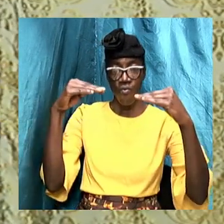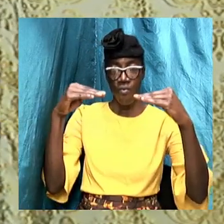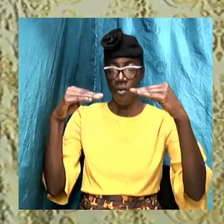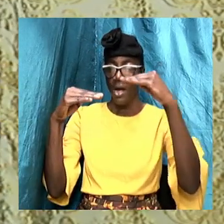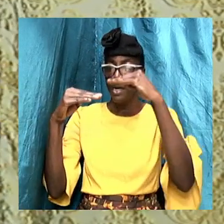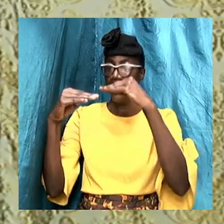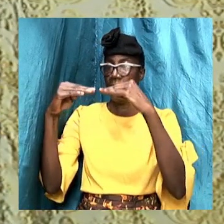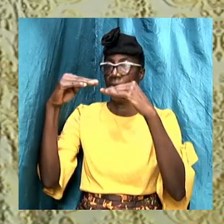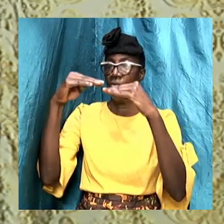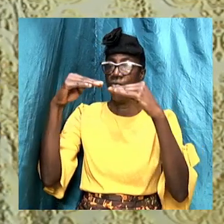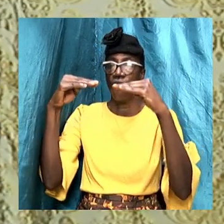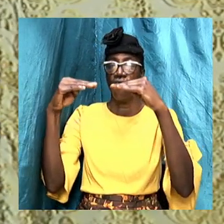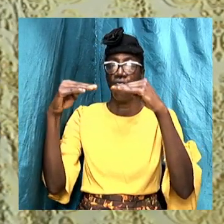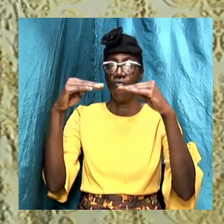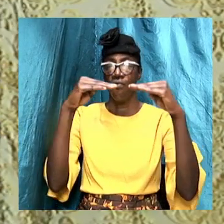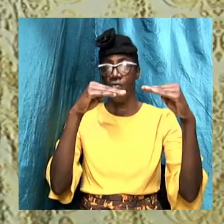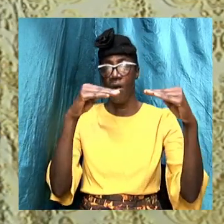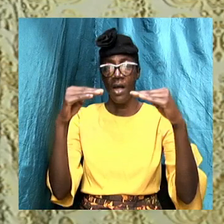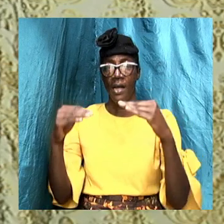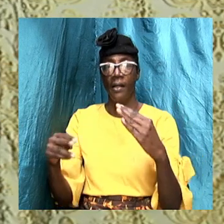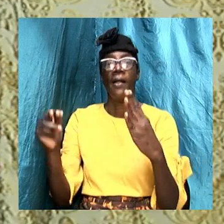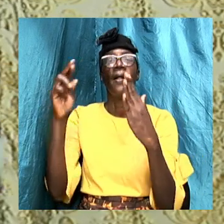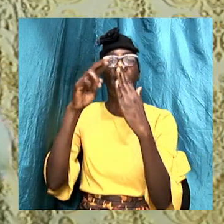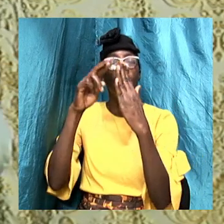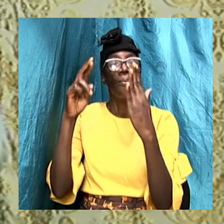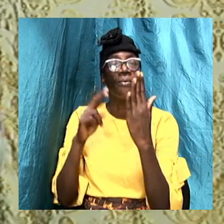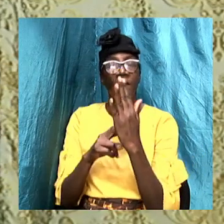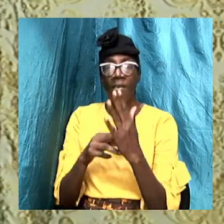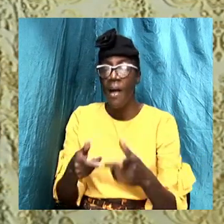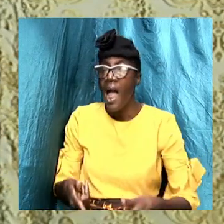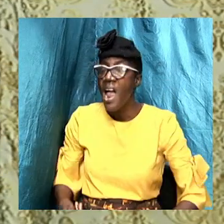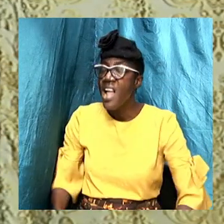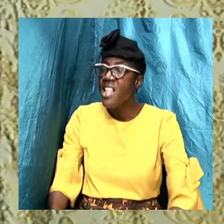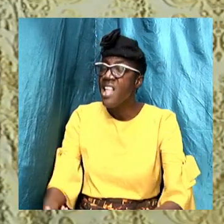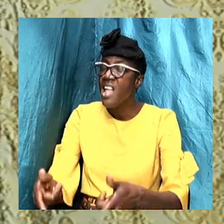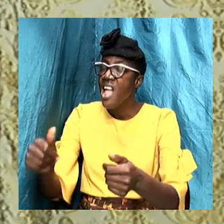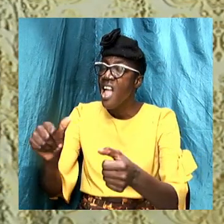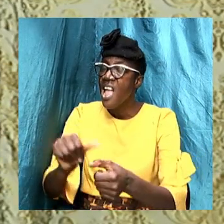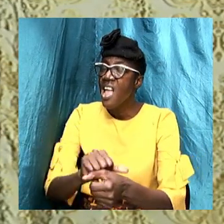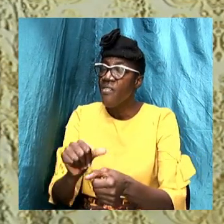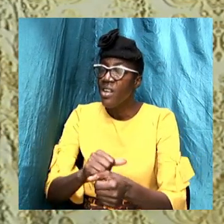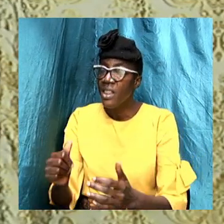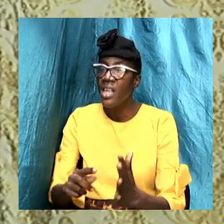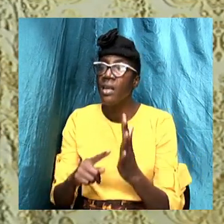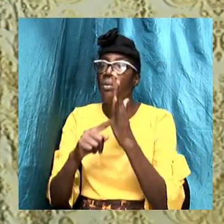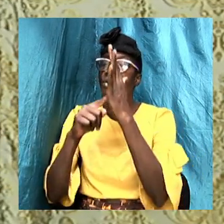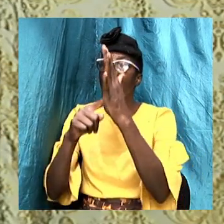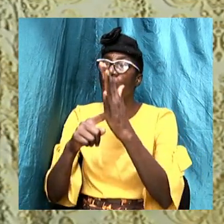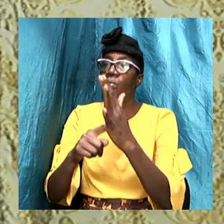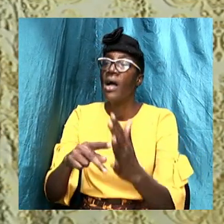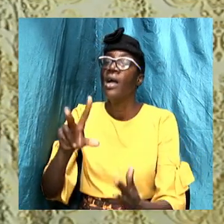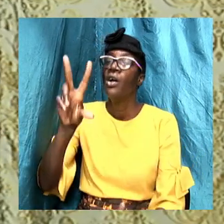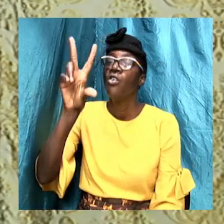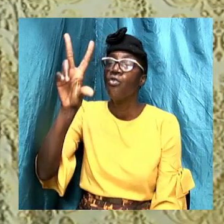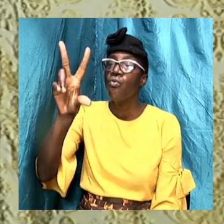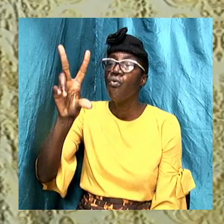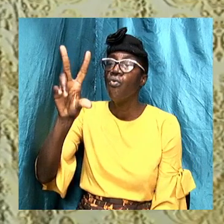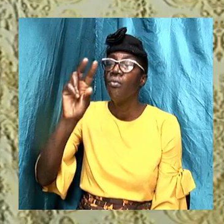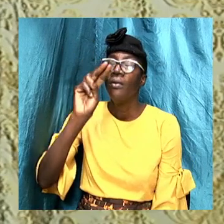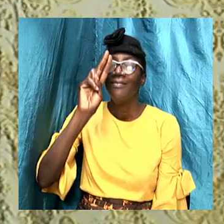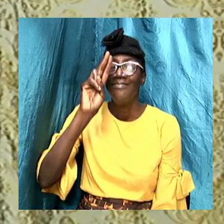up on precept let everything be established by what two or three witnesses